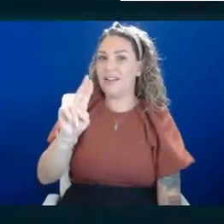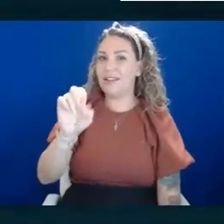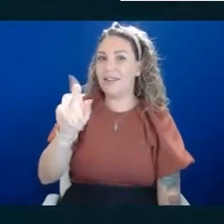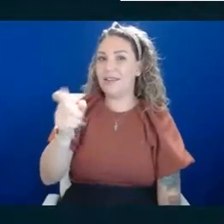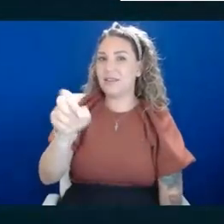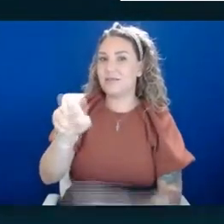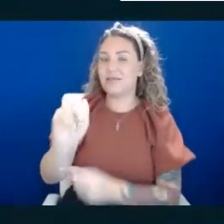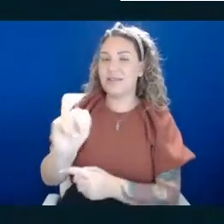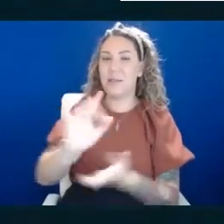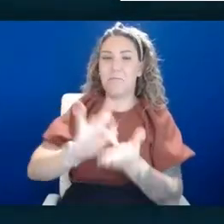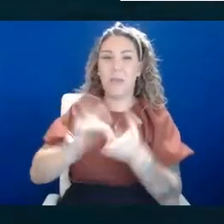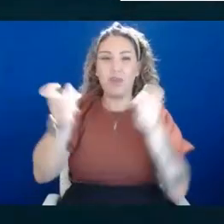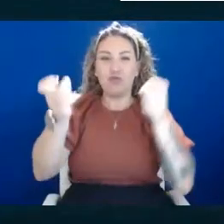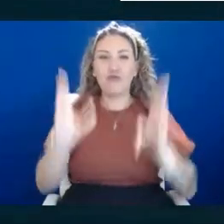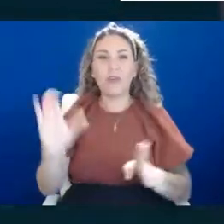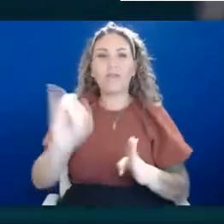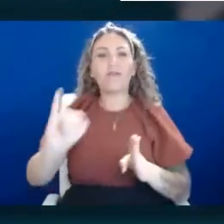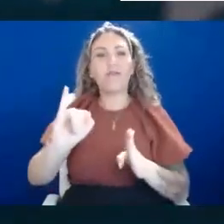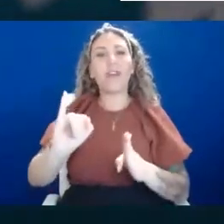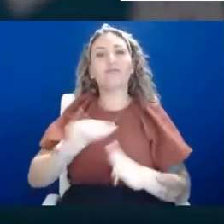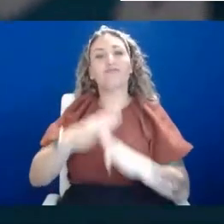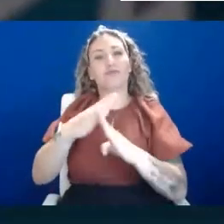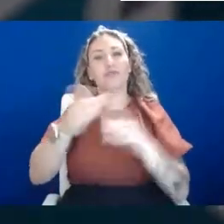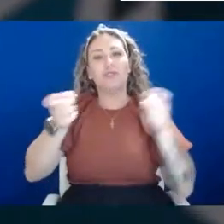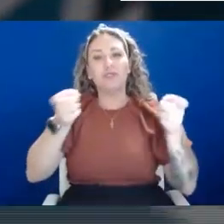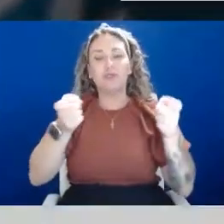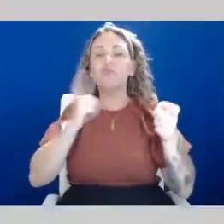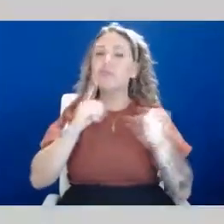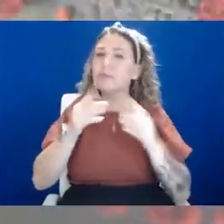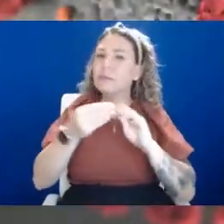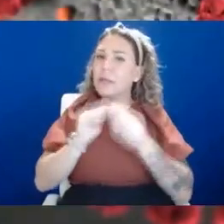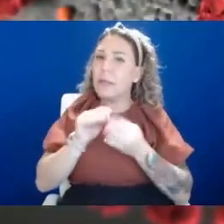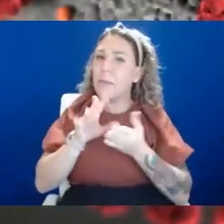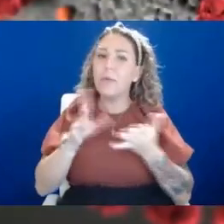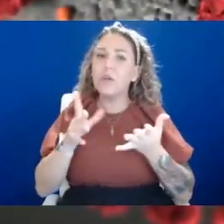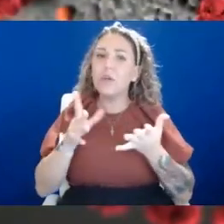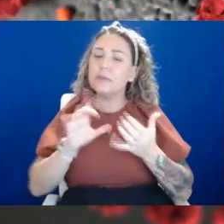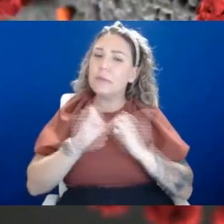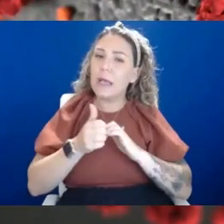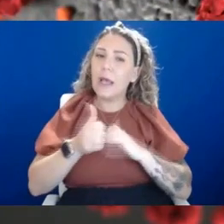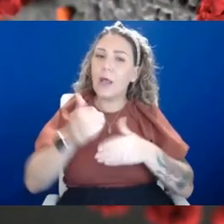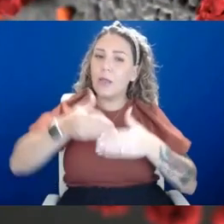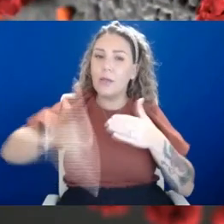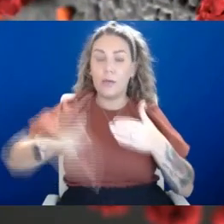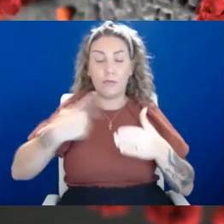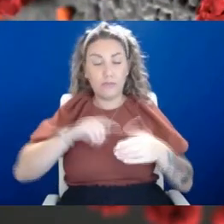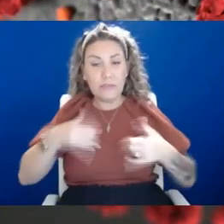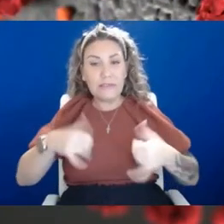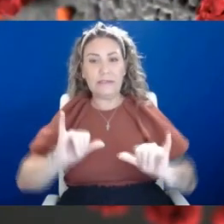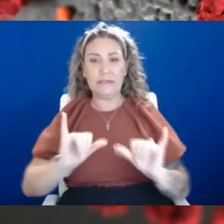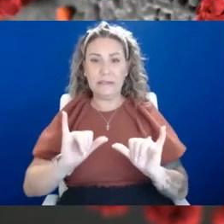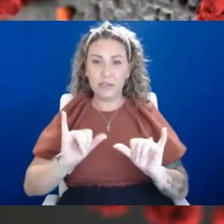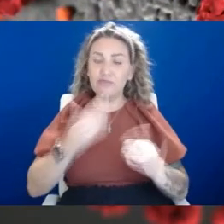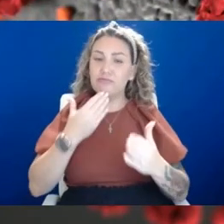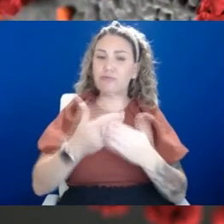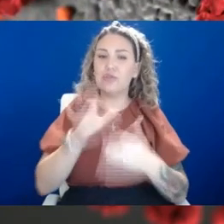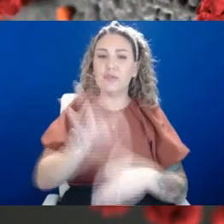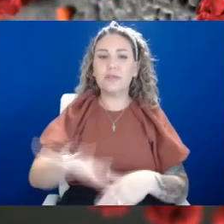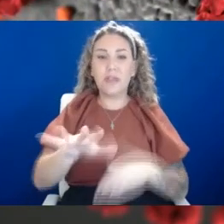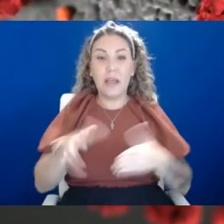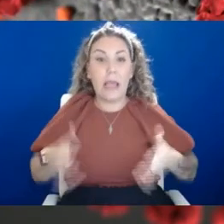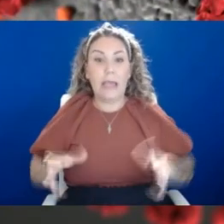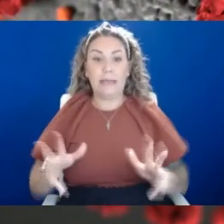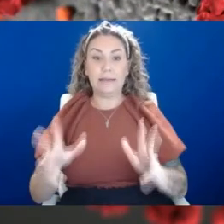control, joining us on this Monday with our numbers. How'd we do over the weekend? You know, we're still doing pretty good. I'd like, I'd like to say about the anxiety, you know, certainly